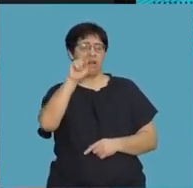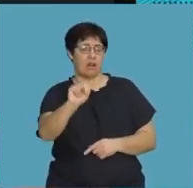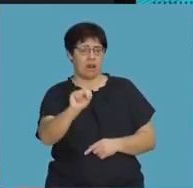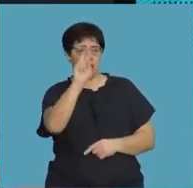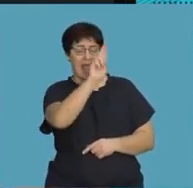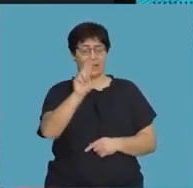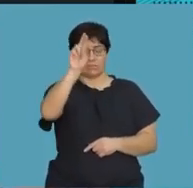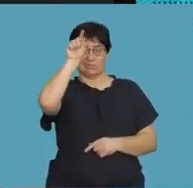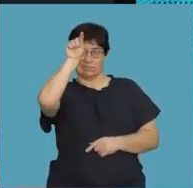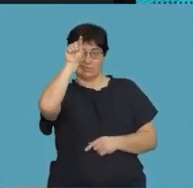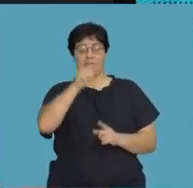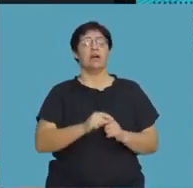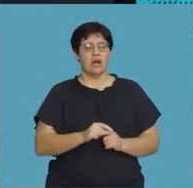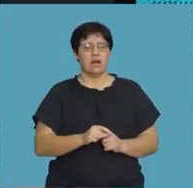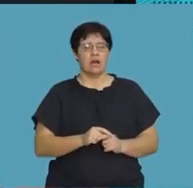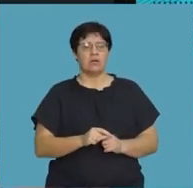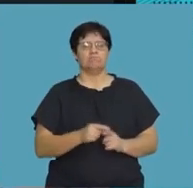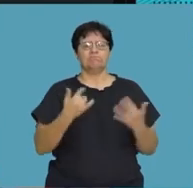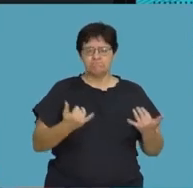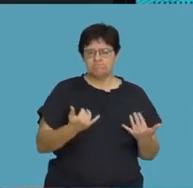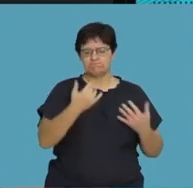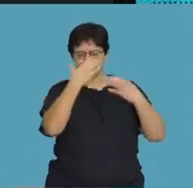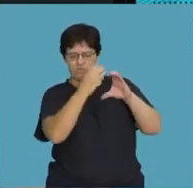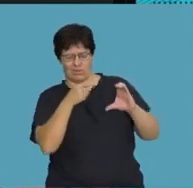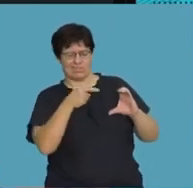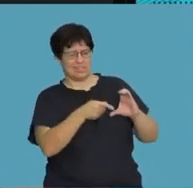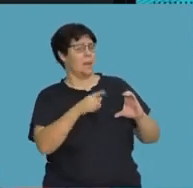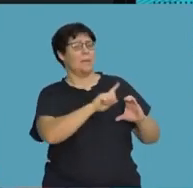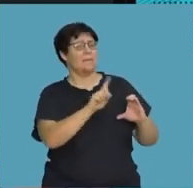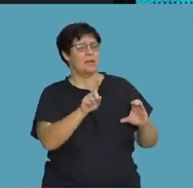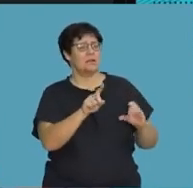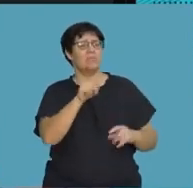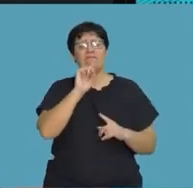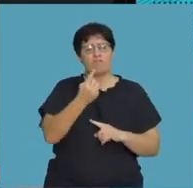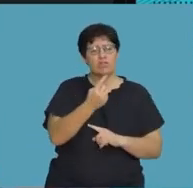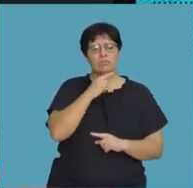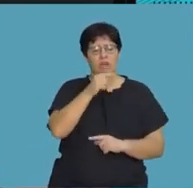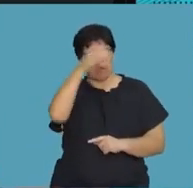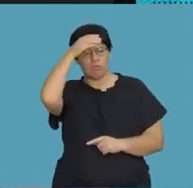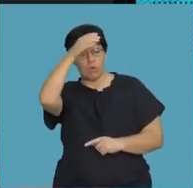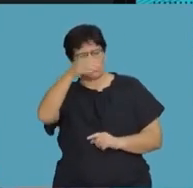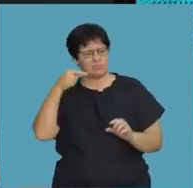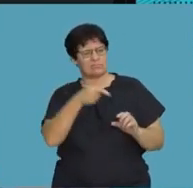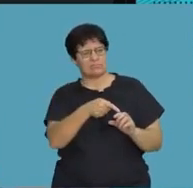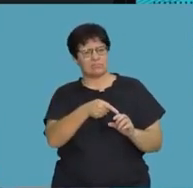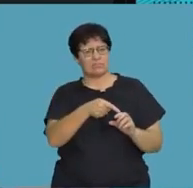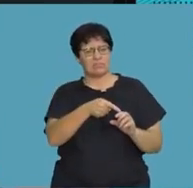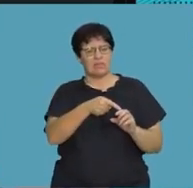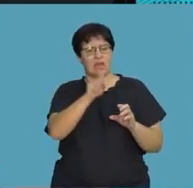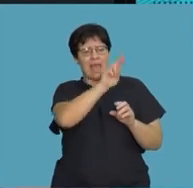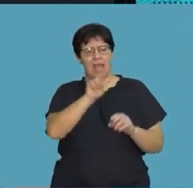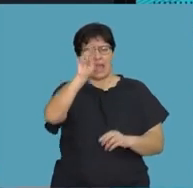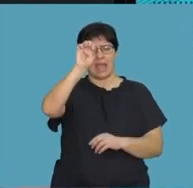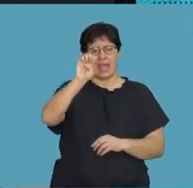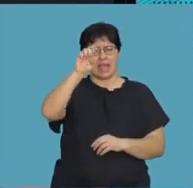before we do that, we need to actually look at exactly what are we talking about when we talk about the concept of an exponent, right?